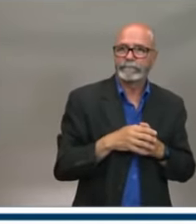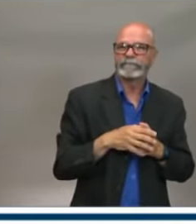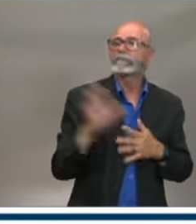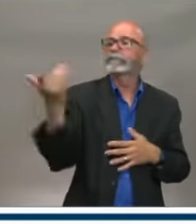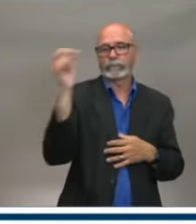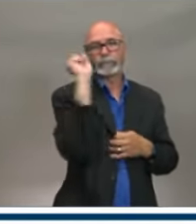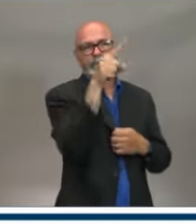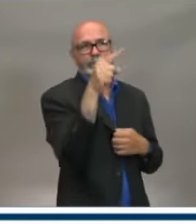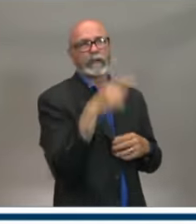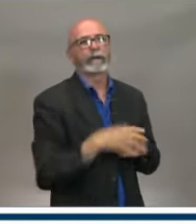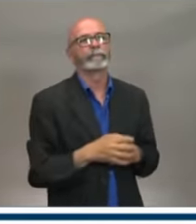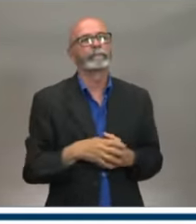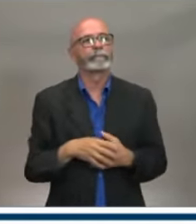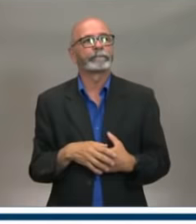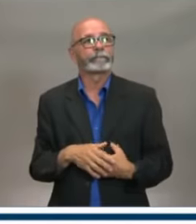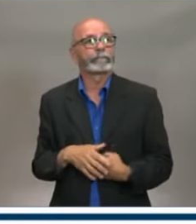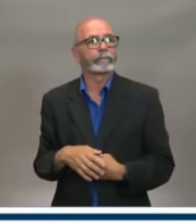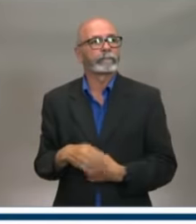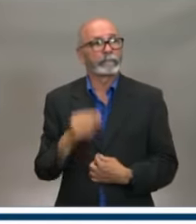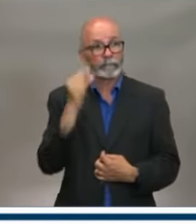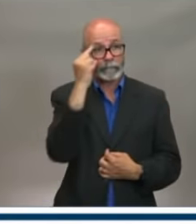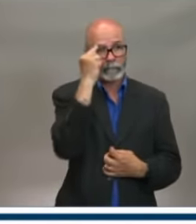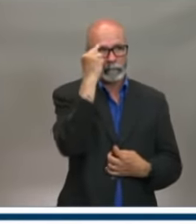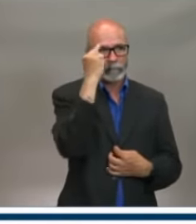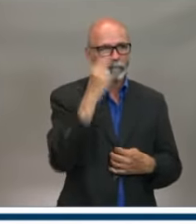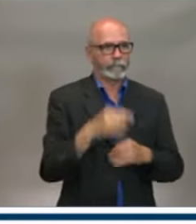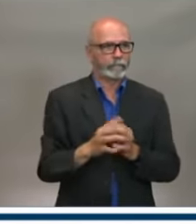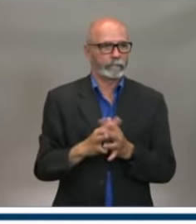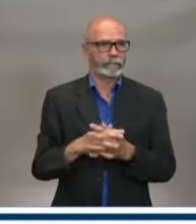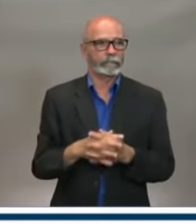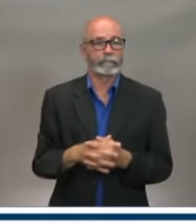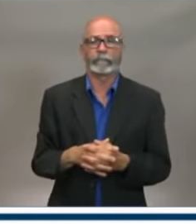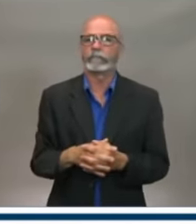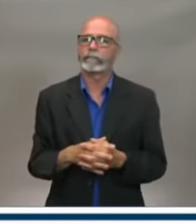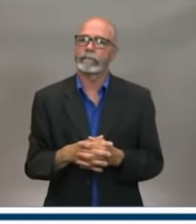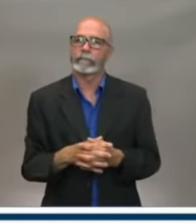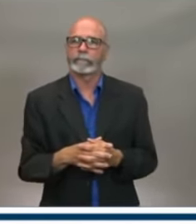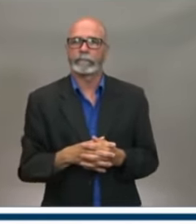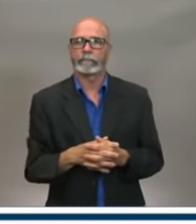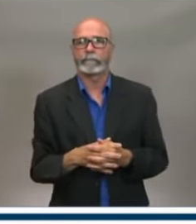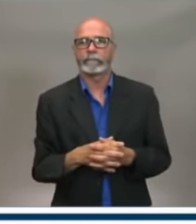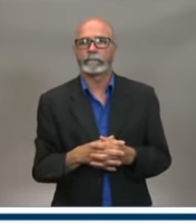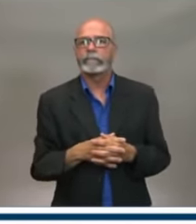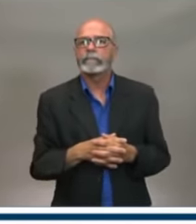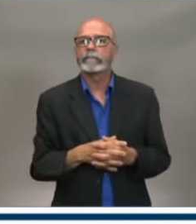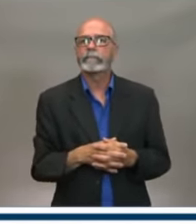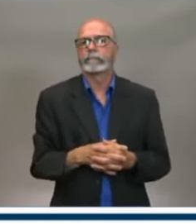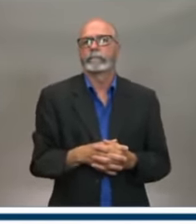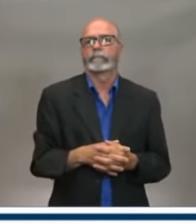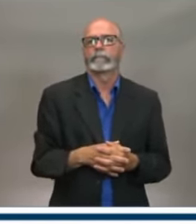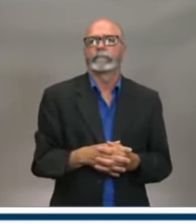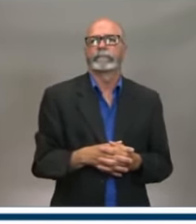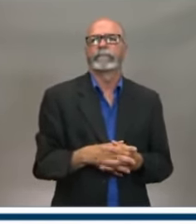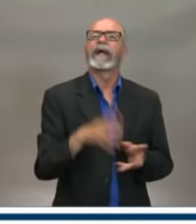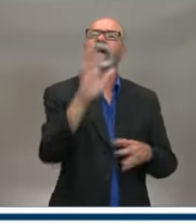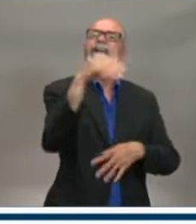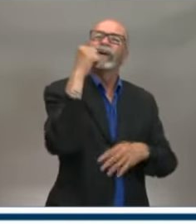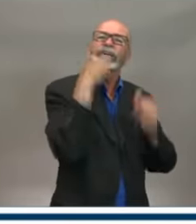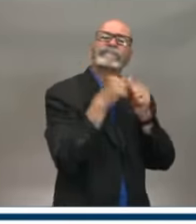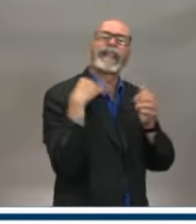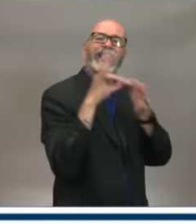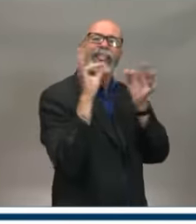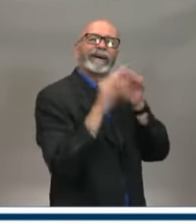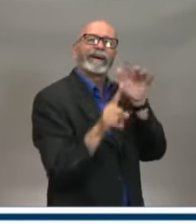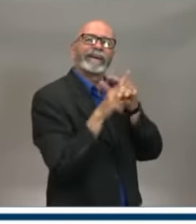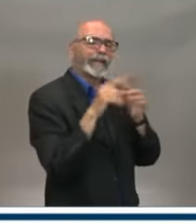following Natasha Payne's question on public inquiry, Northwood is not the